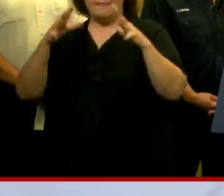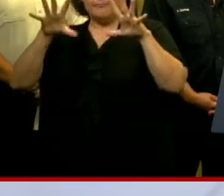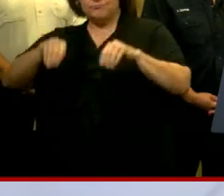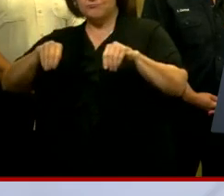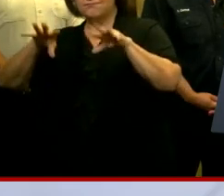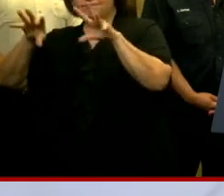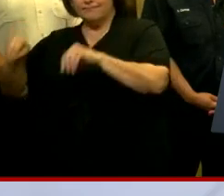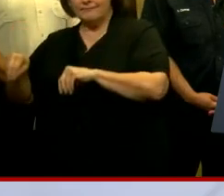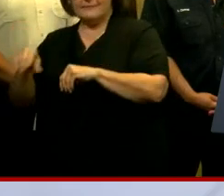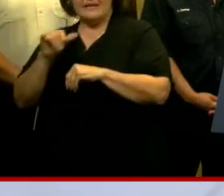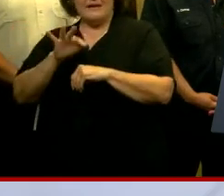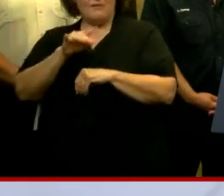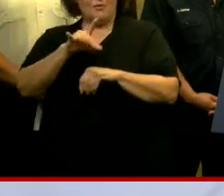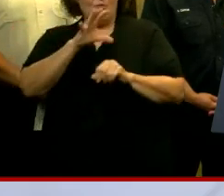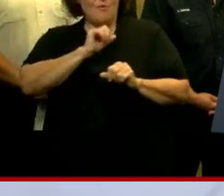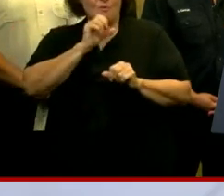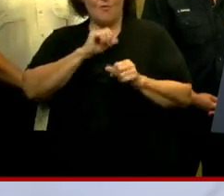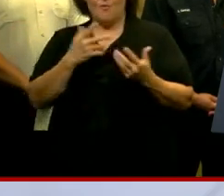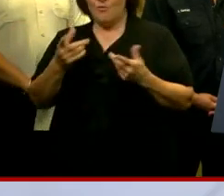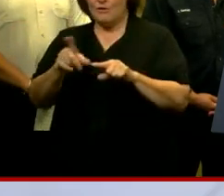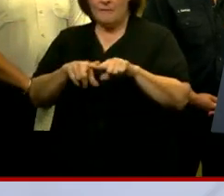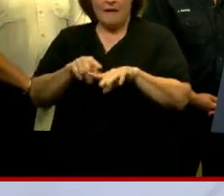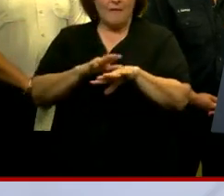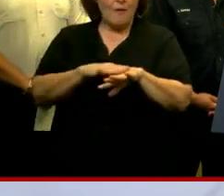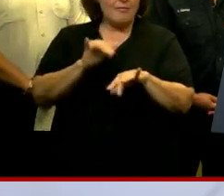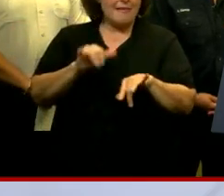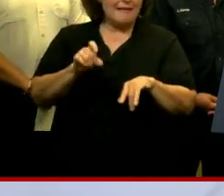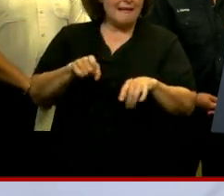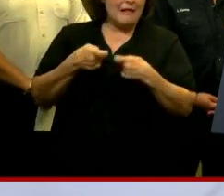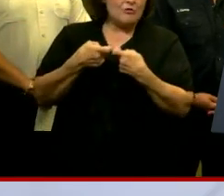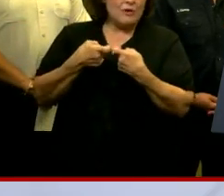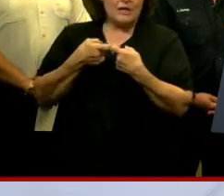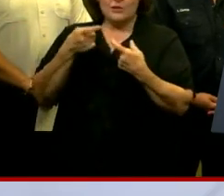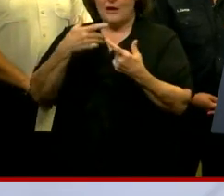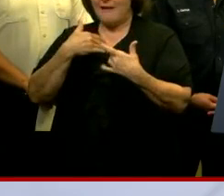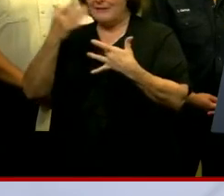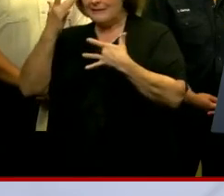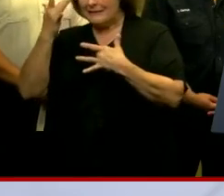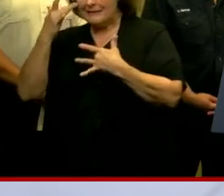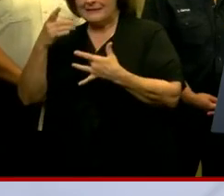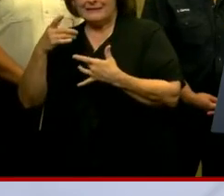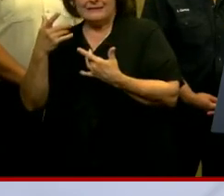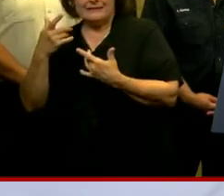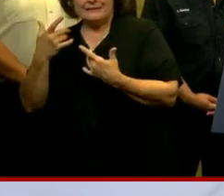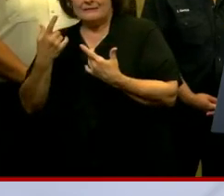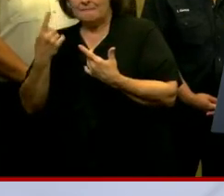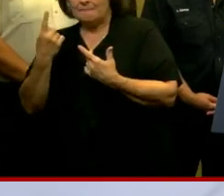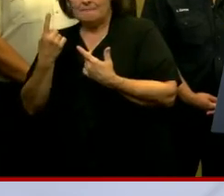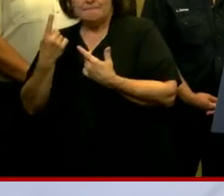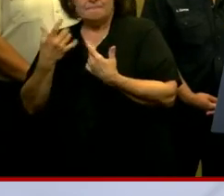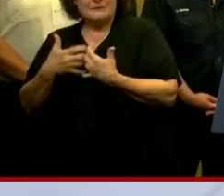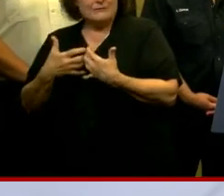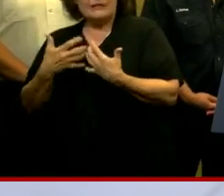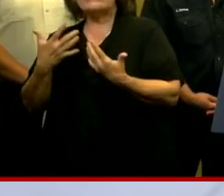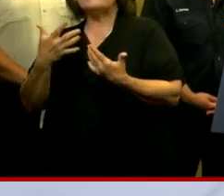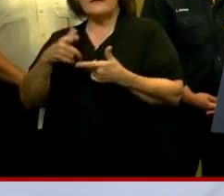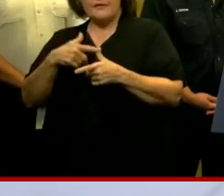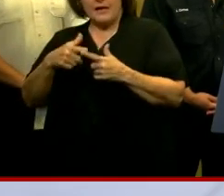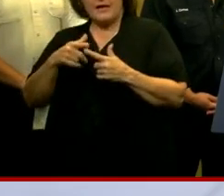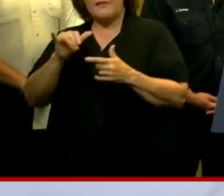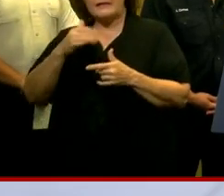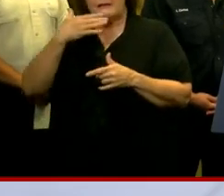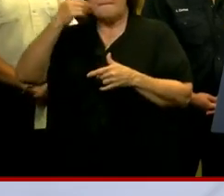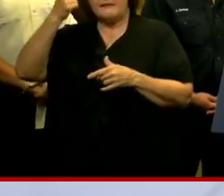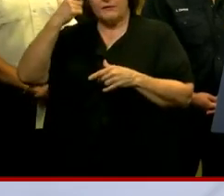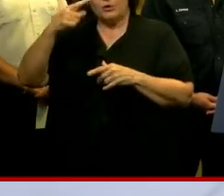outages. If you are elderly, if you are dependent on power, if you have medical conditions that dictate it, if evacuating is